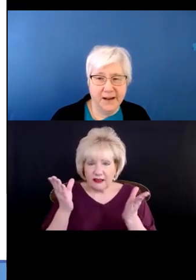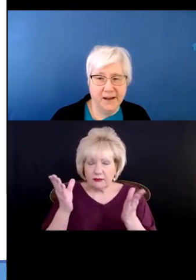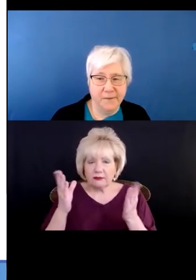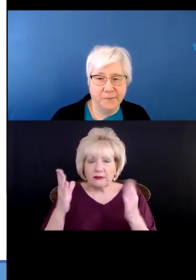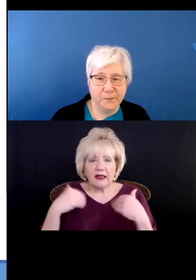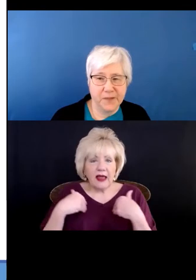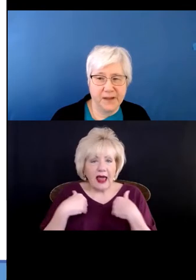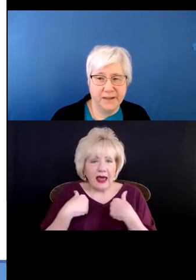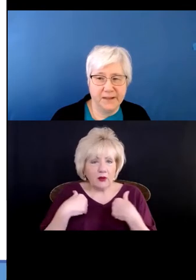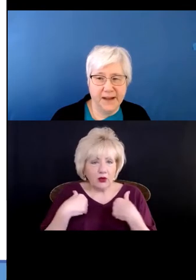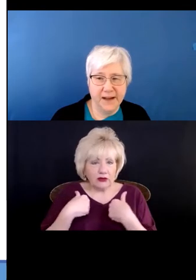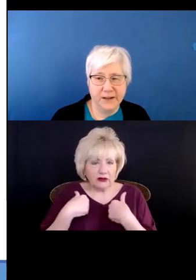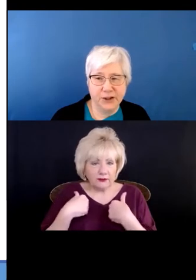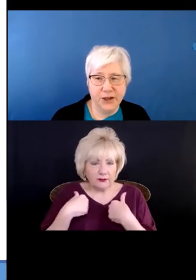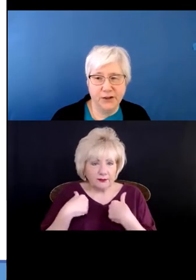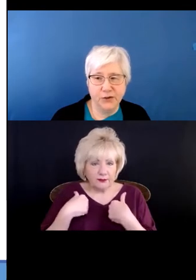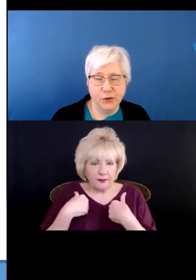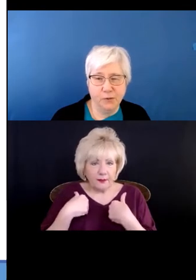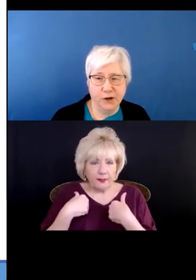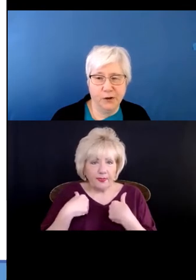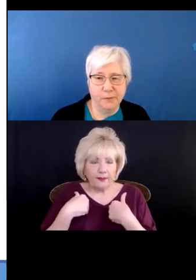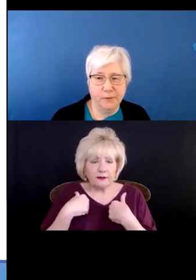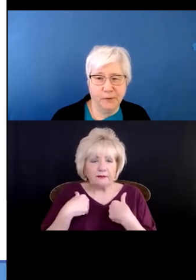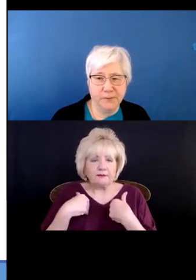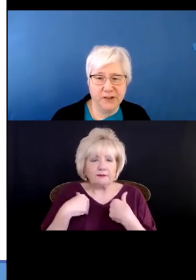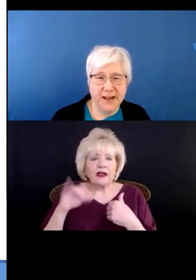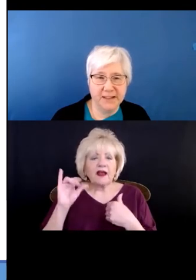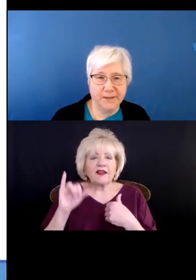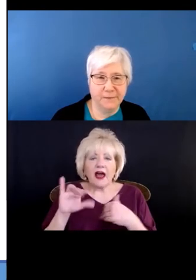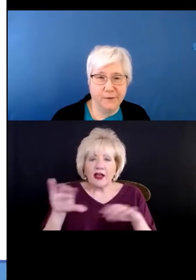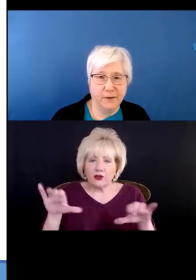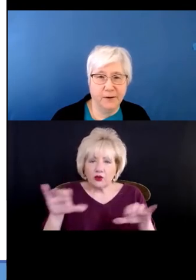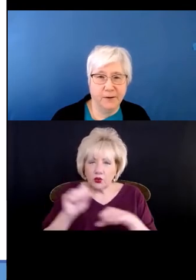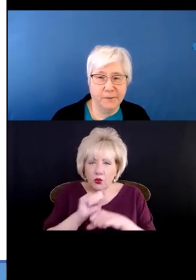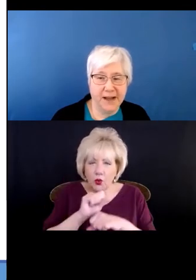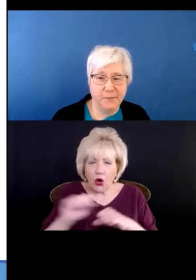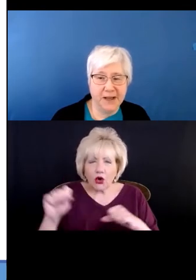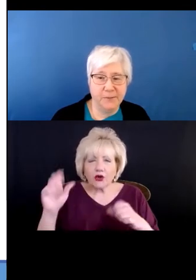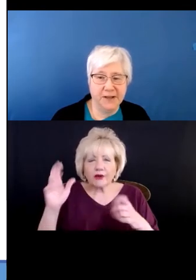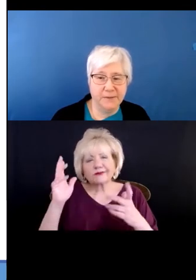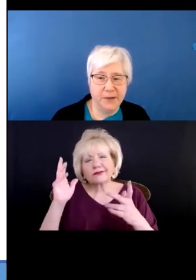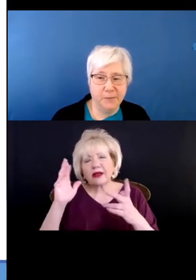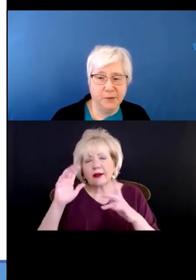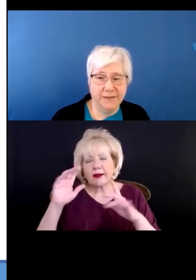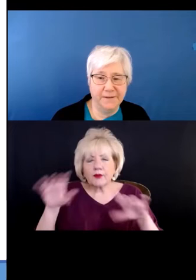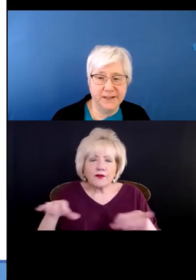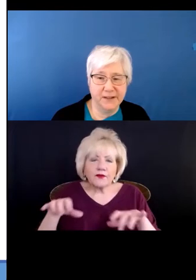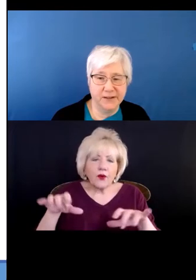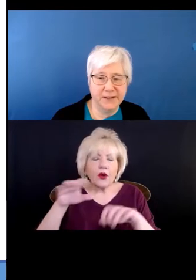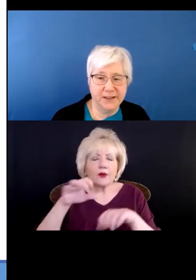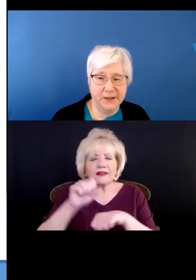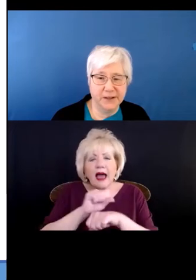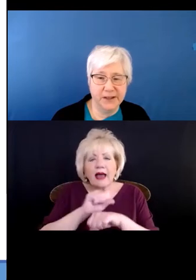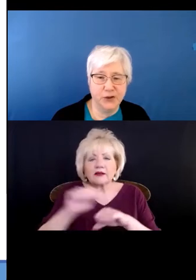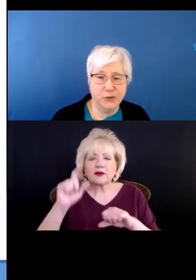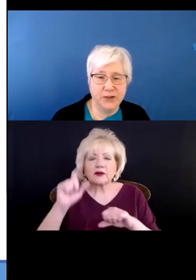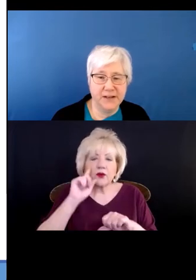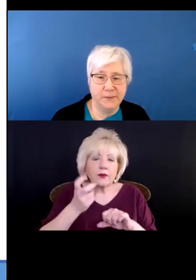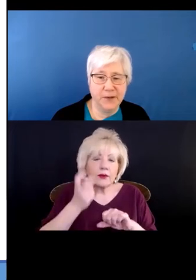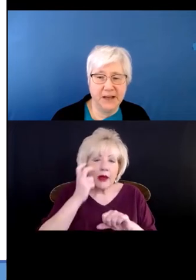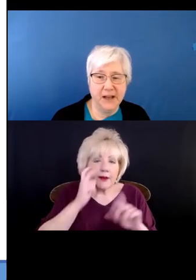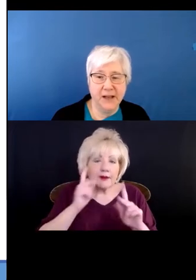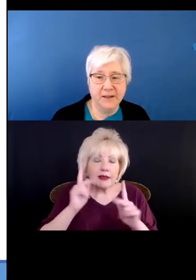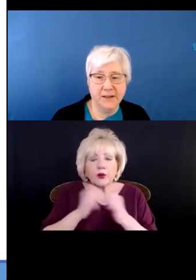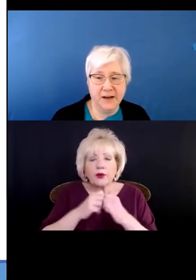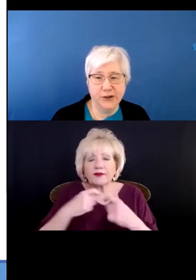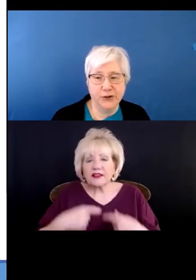actually do work or perform tasks for blind people and people with physical disabilities do tend